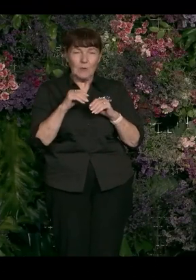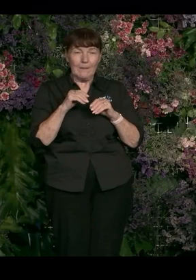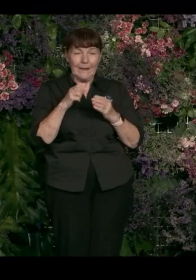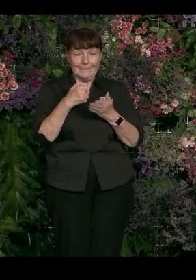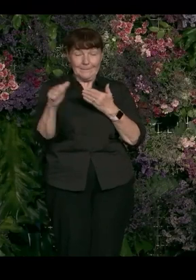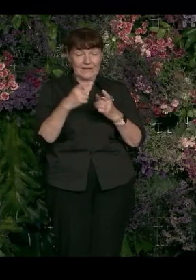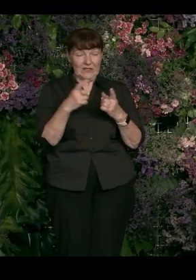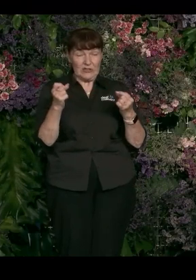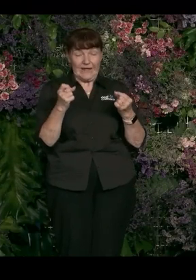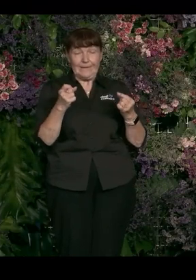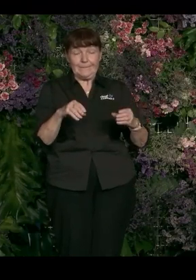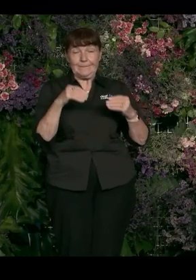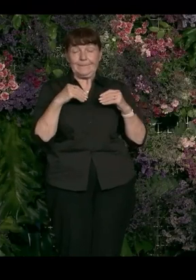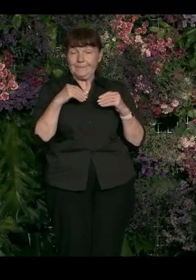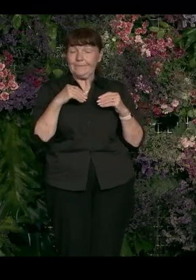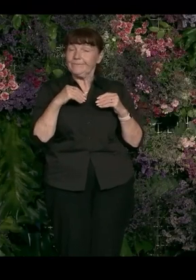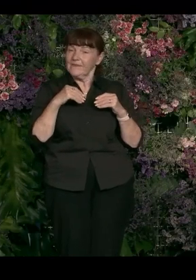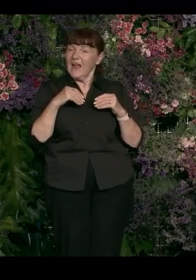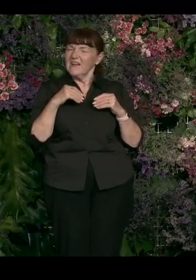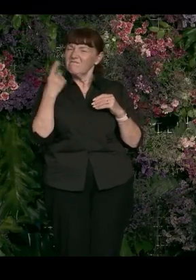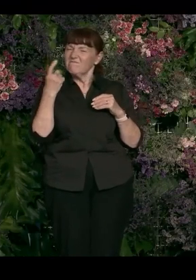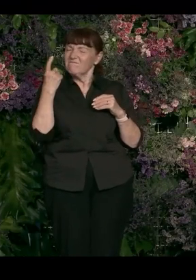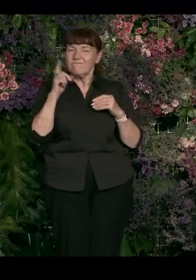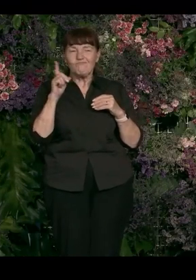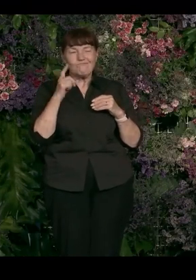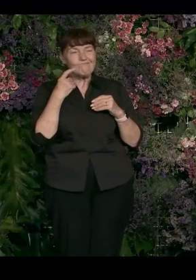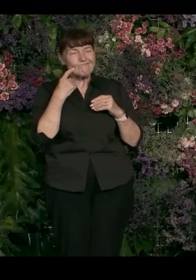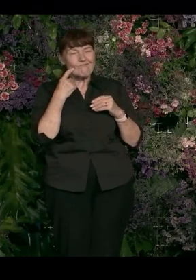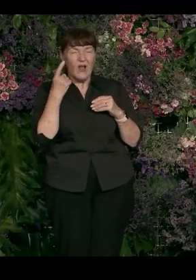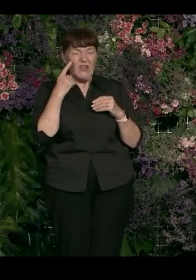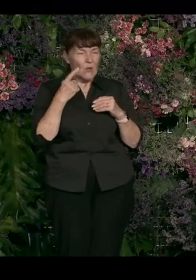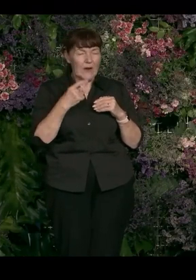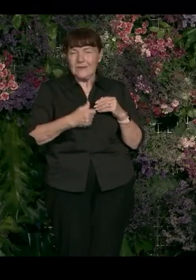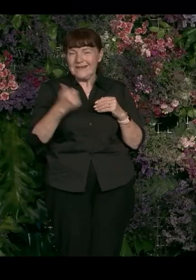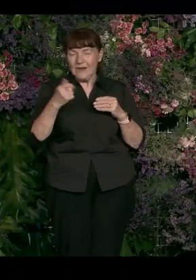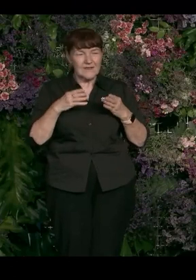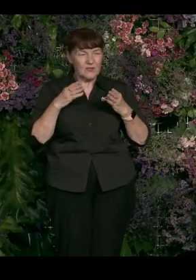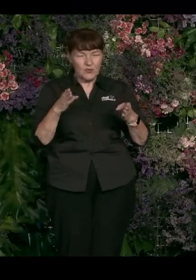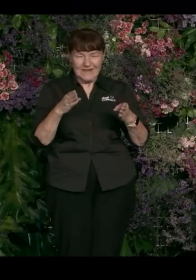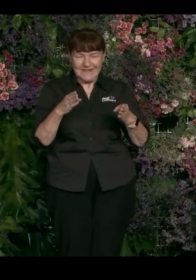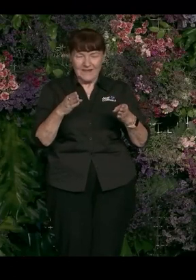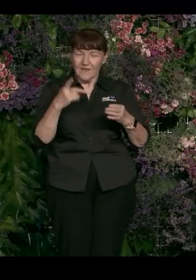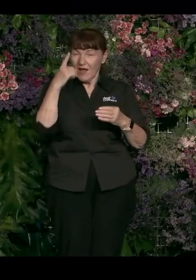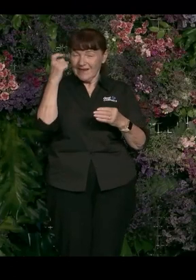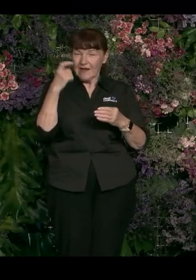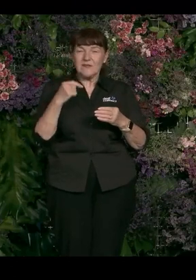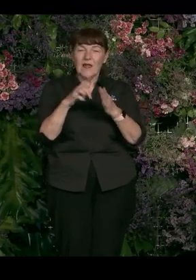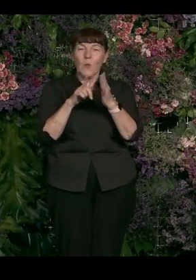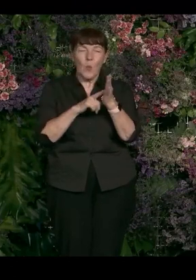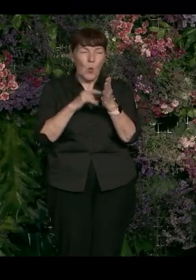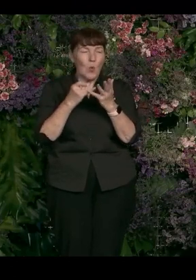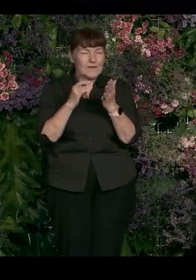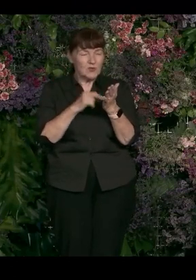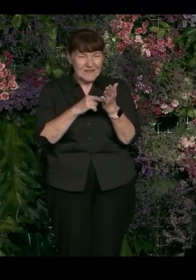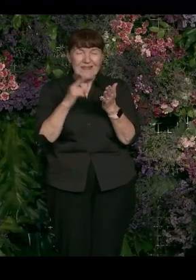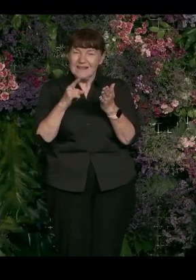from Credit Suisse, and I started a thing I called Out on the Street originally. And the idea was to get Wall Street, financial services, CEOs, and